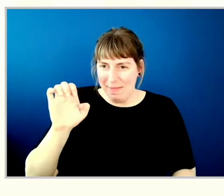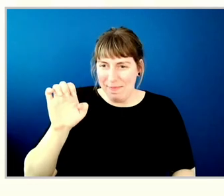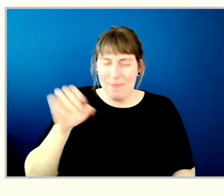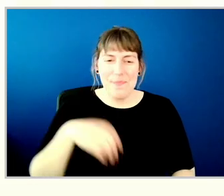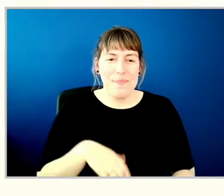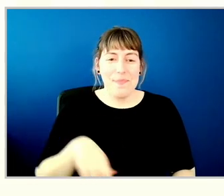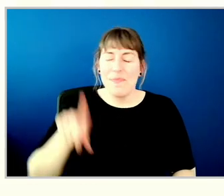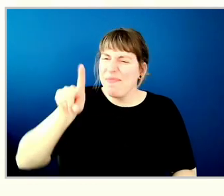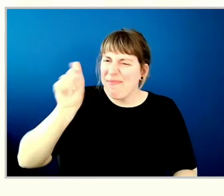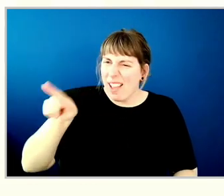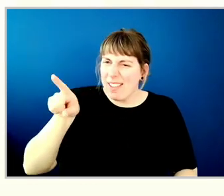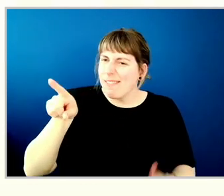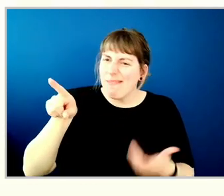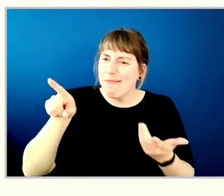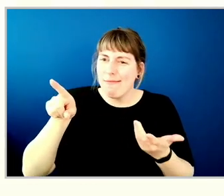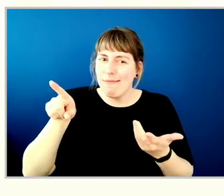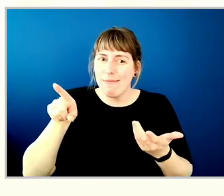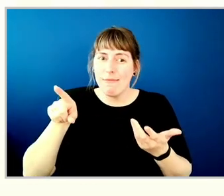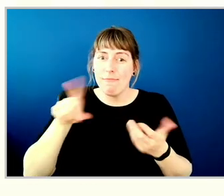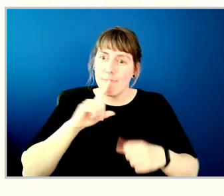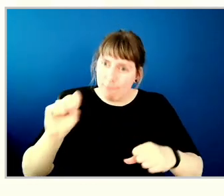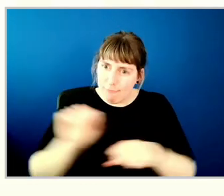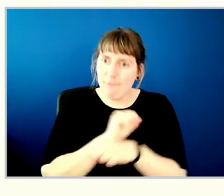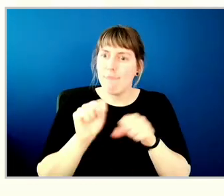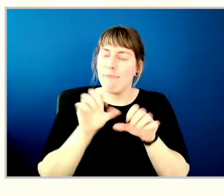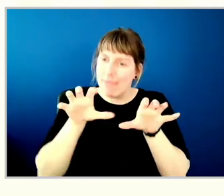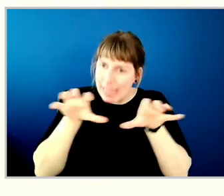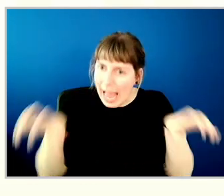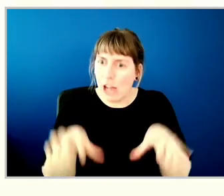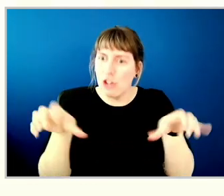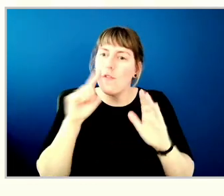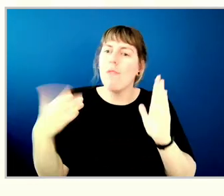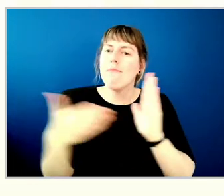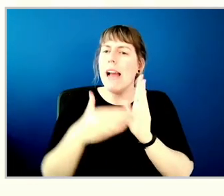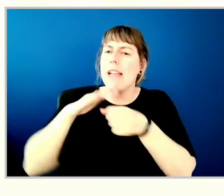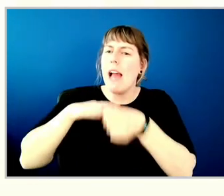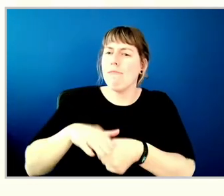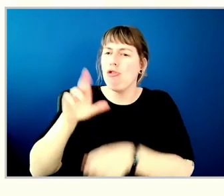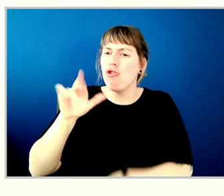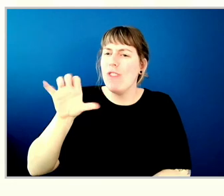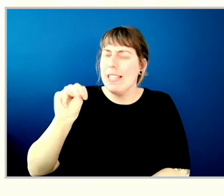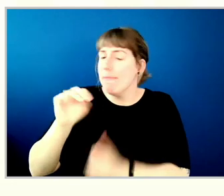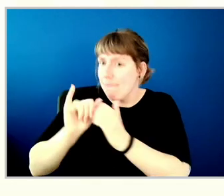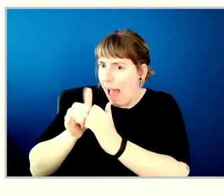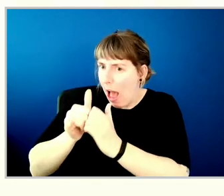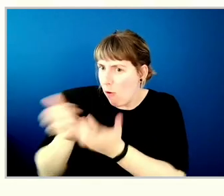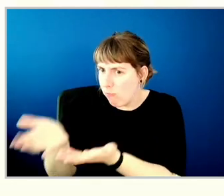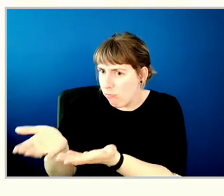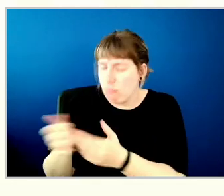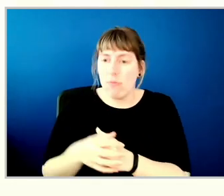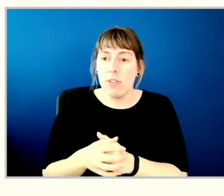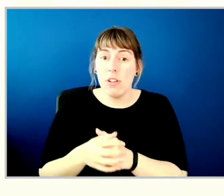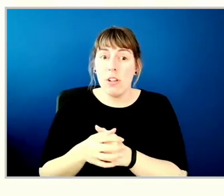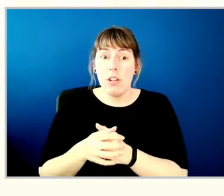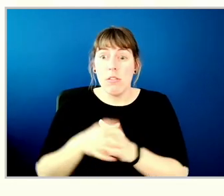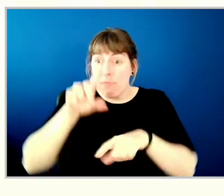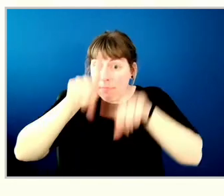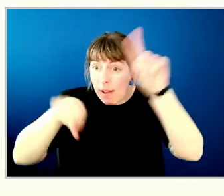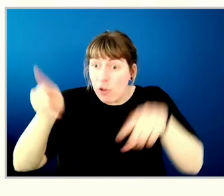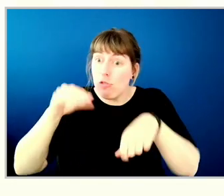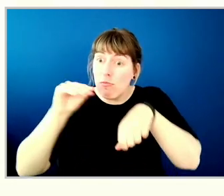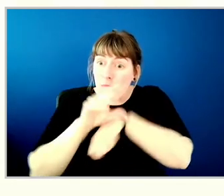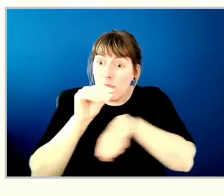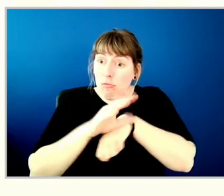your specific, tangible actions towards anti-racism? Do you utilize outside anti-racism diversity consulting,